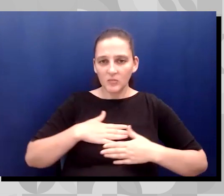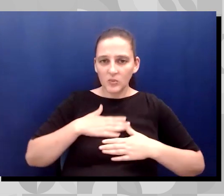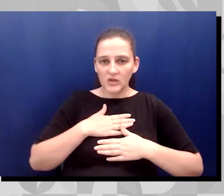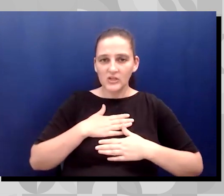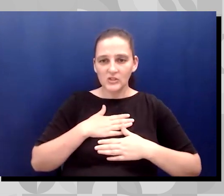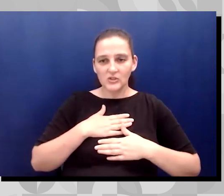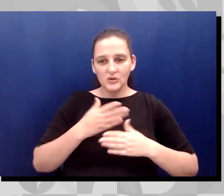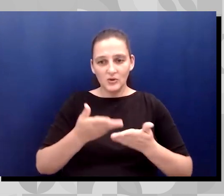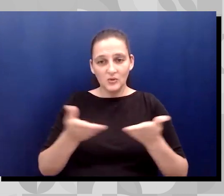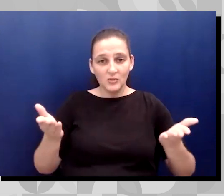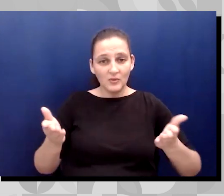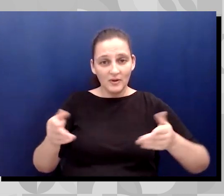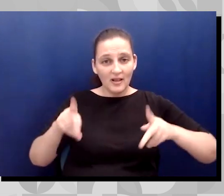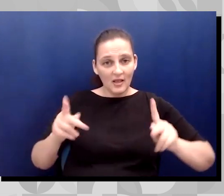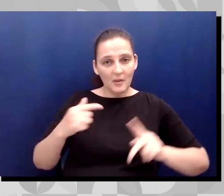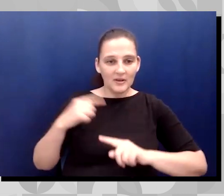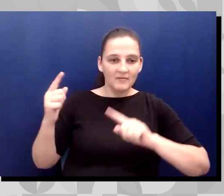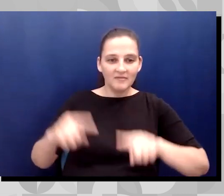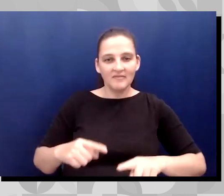share the love.